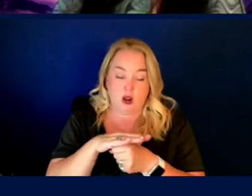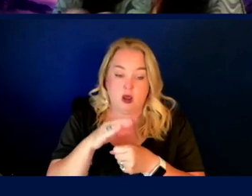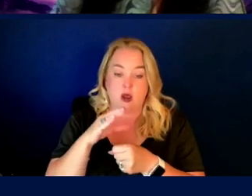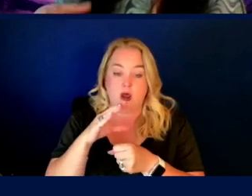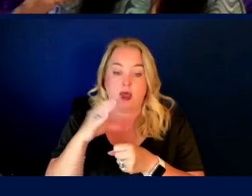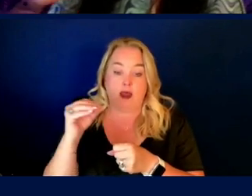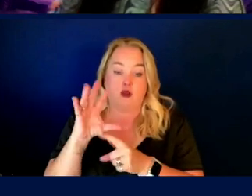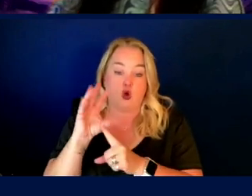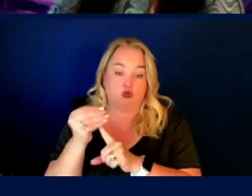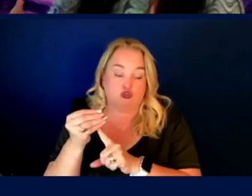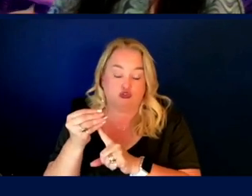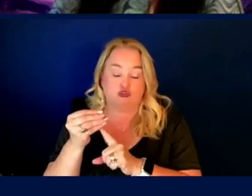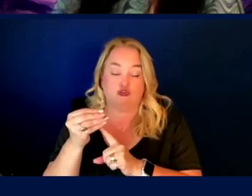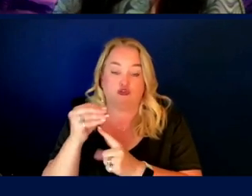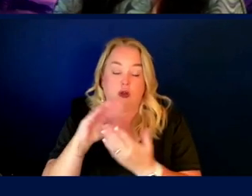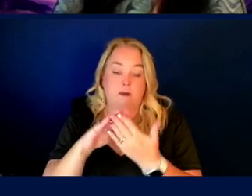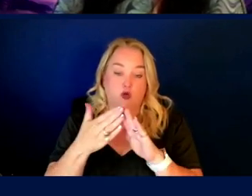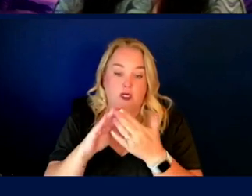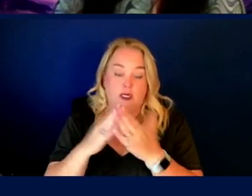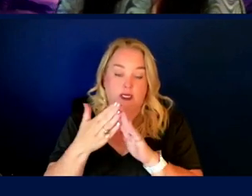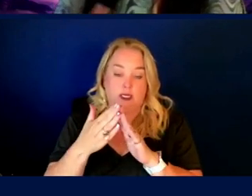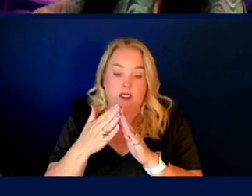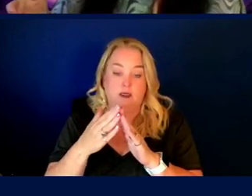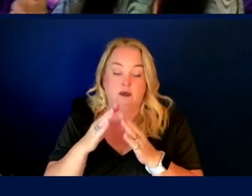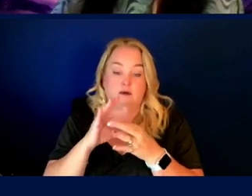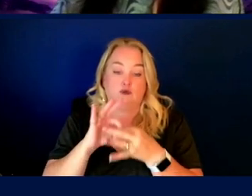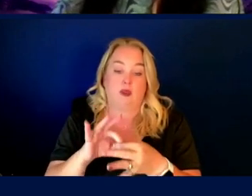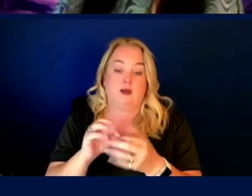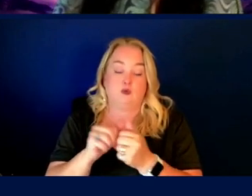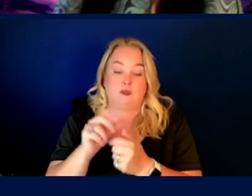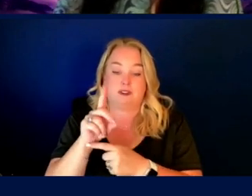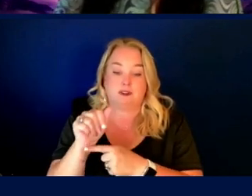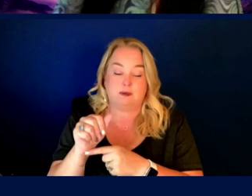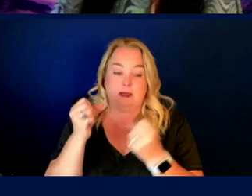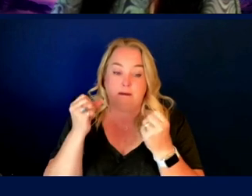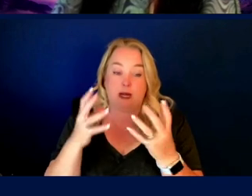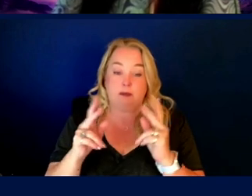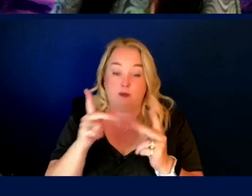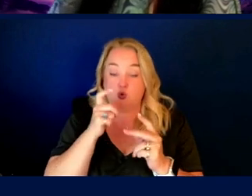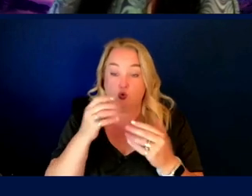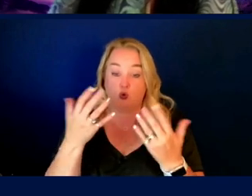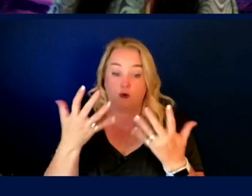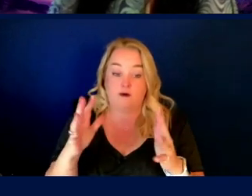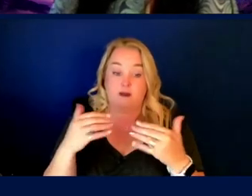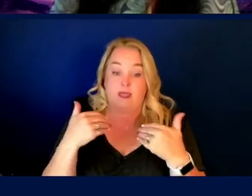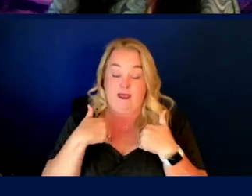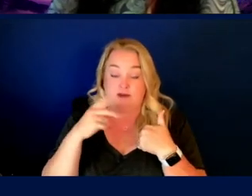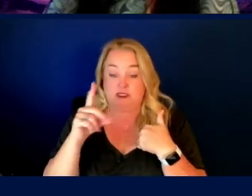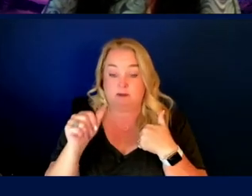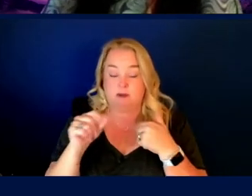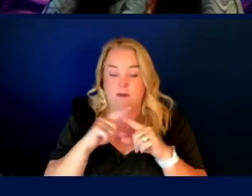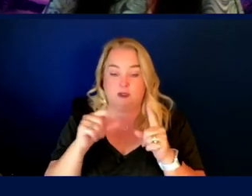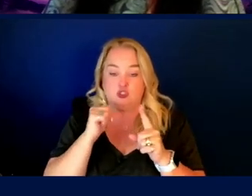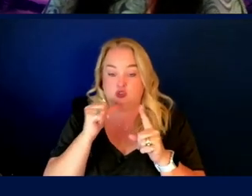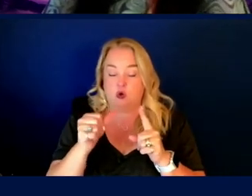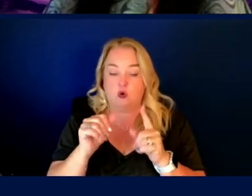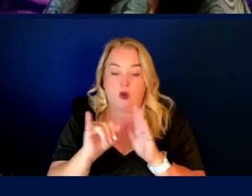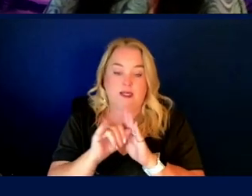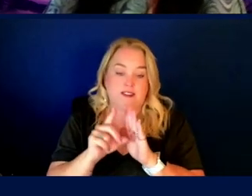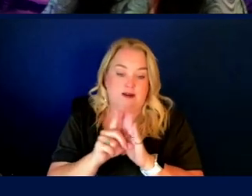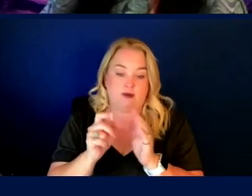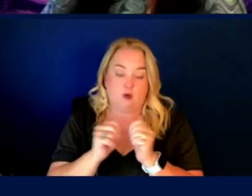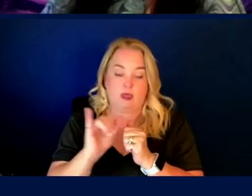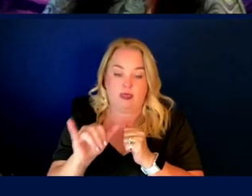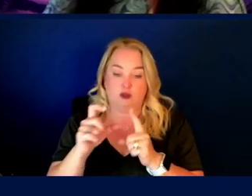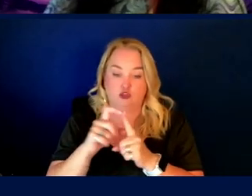identity community sort of narratives around disability. So many people may experience disability or chronic illness, but might not identify with that